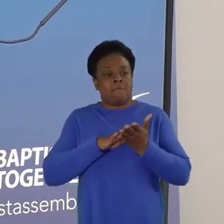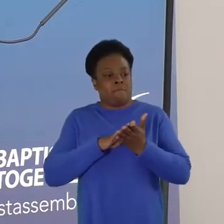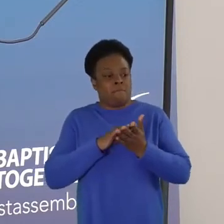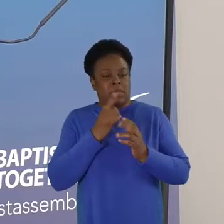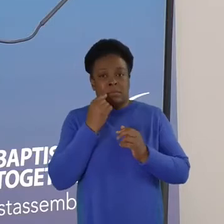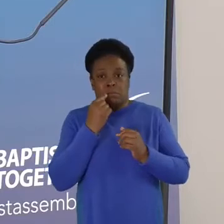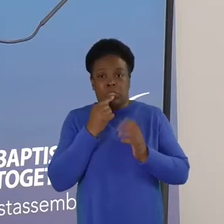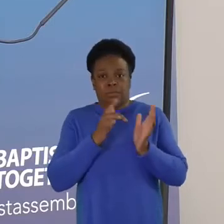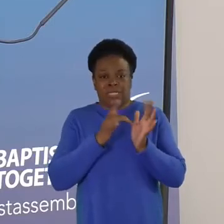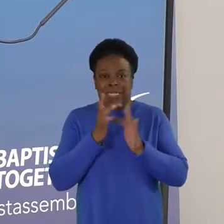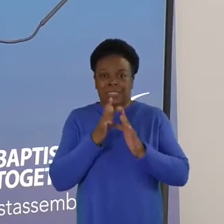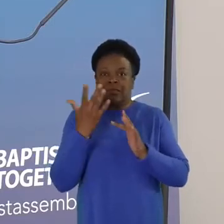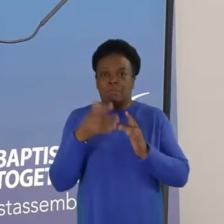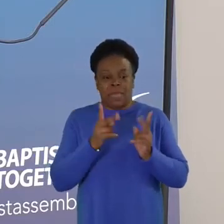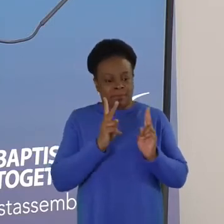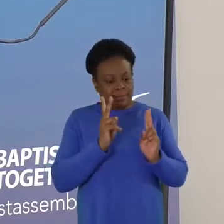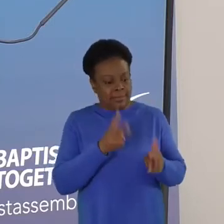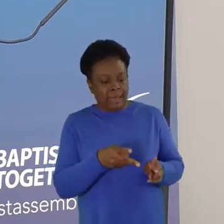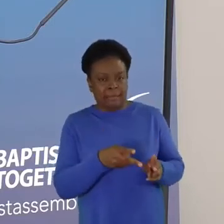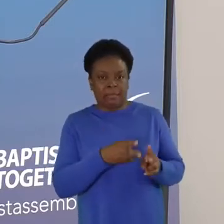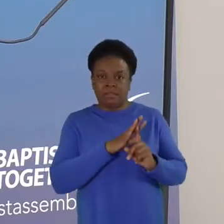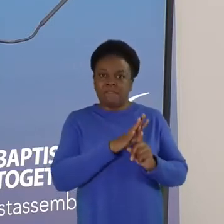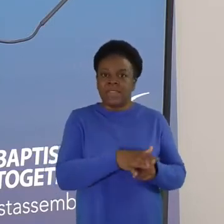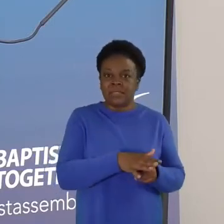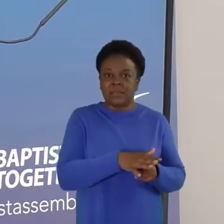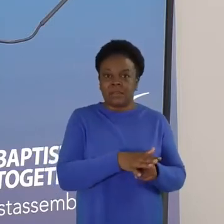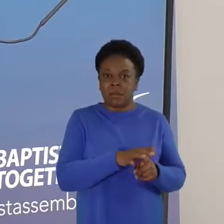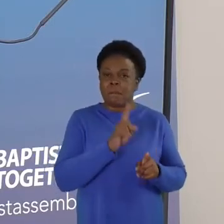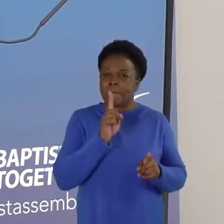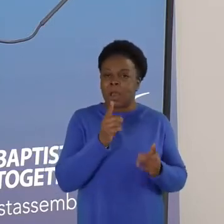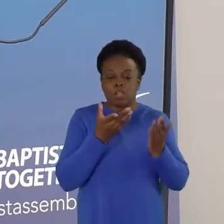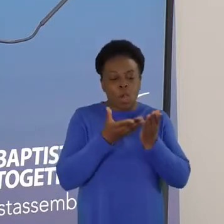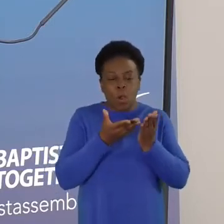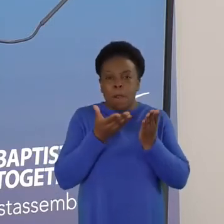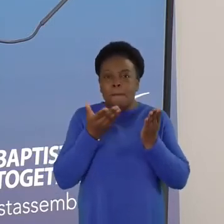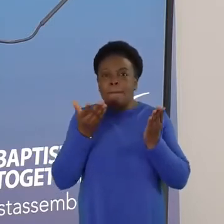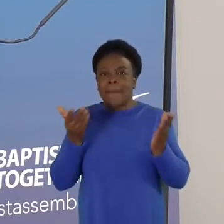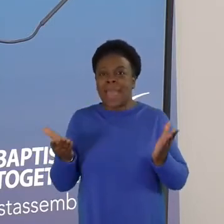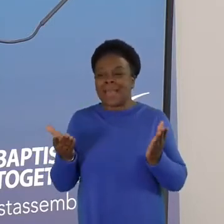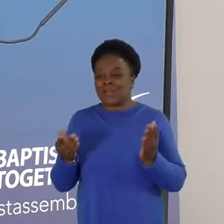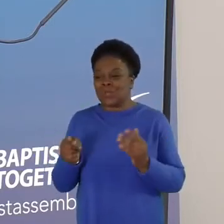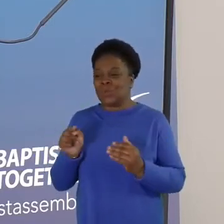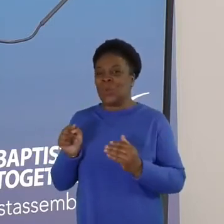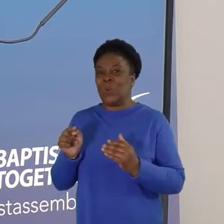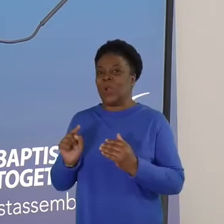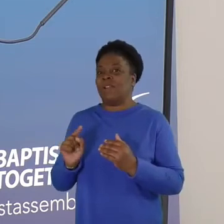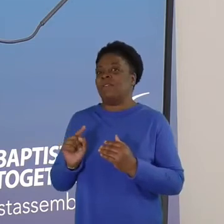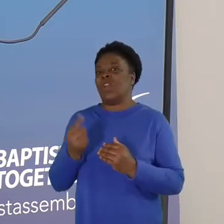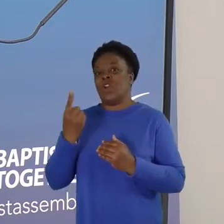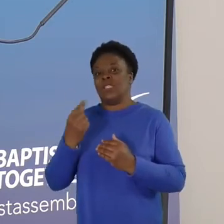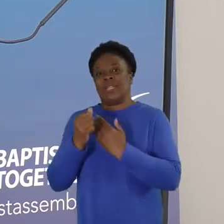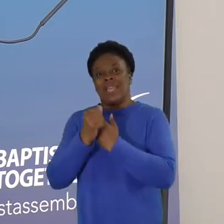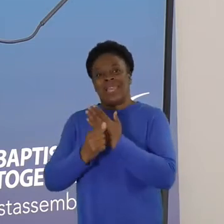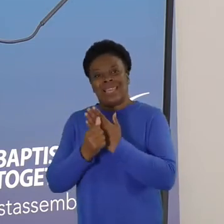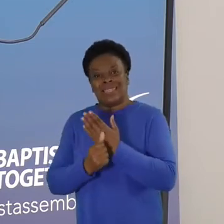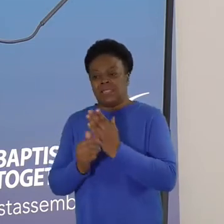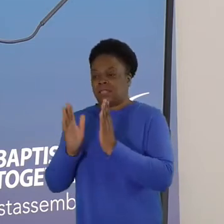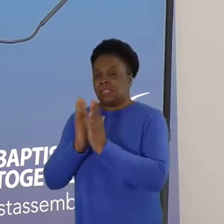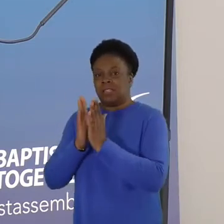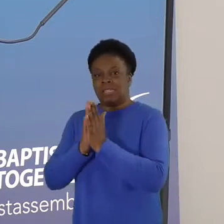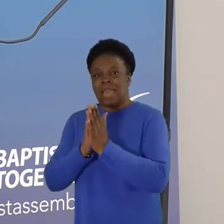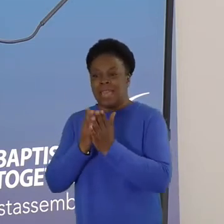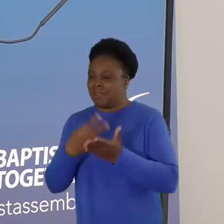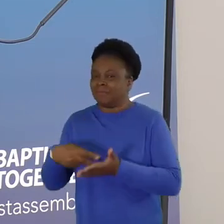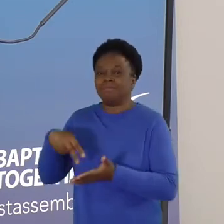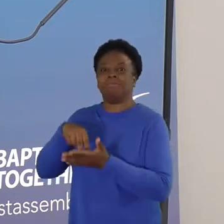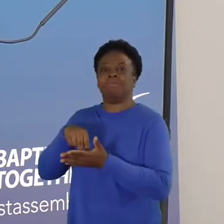contrasted with the incomparable joy of that first Easter Sunday. The hopelessness of the